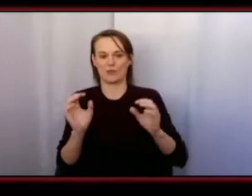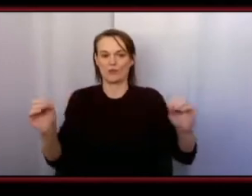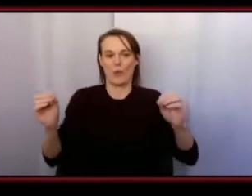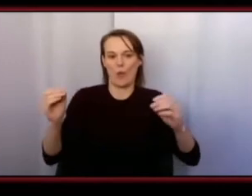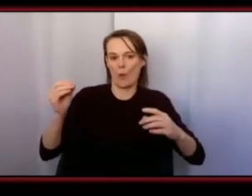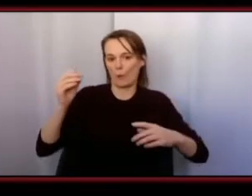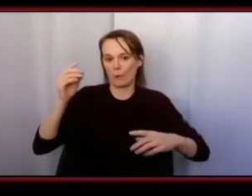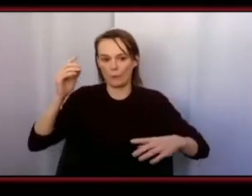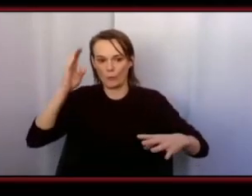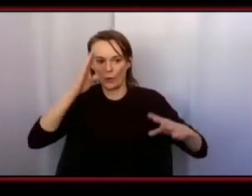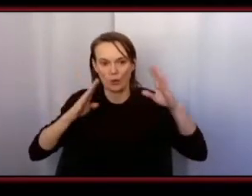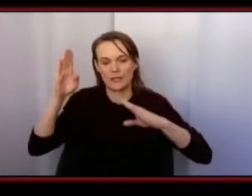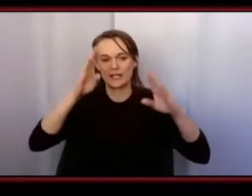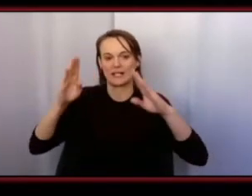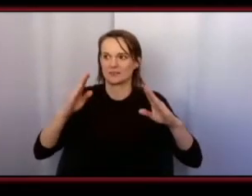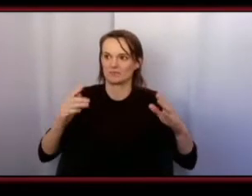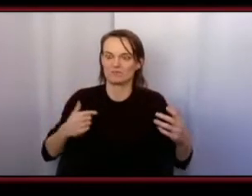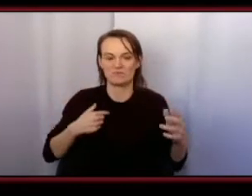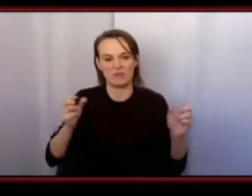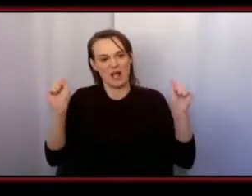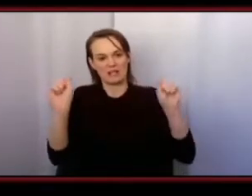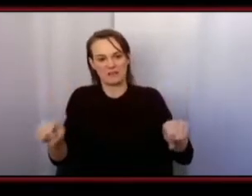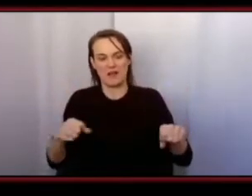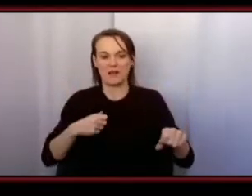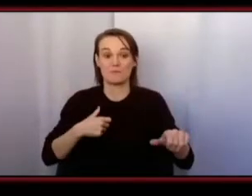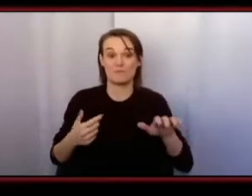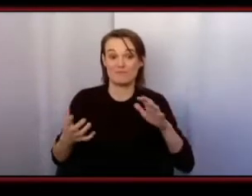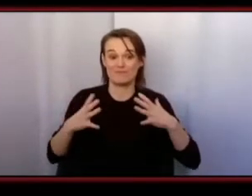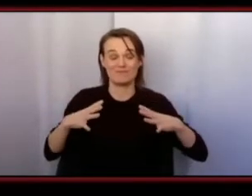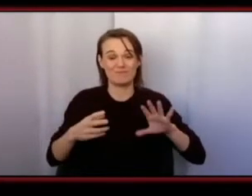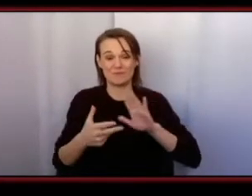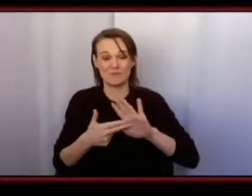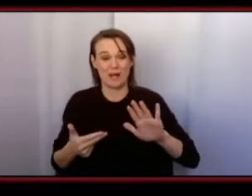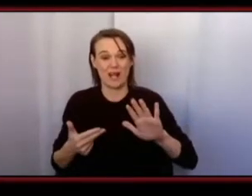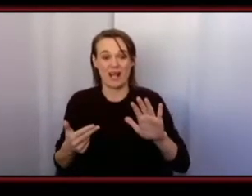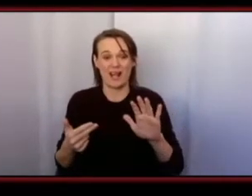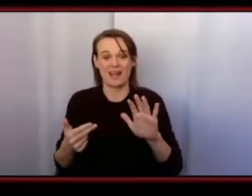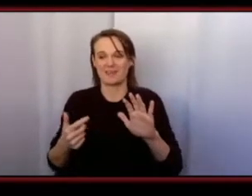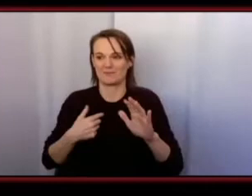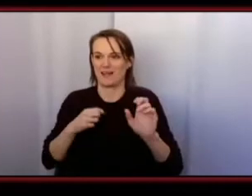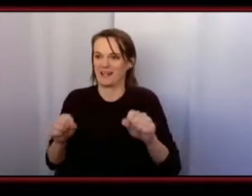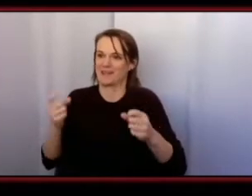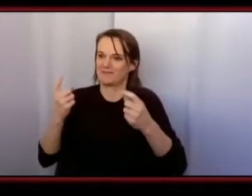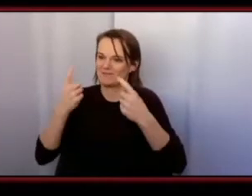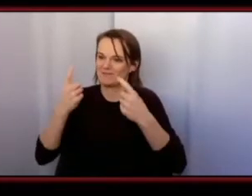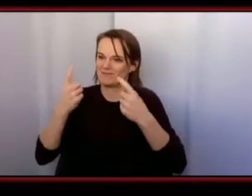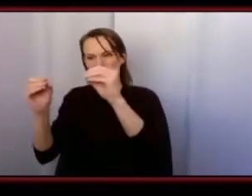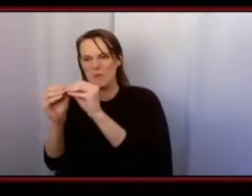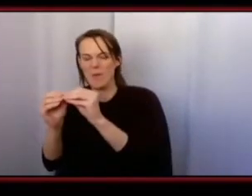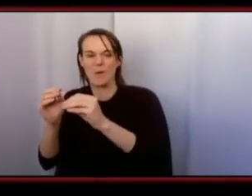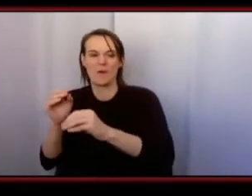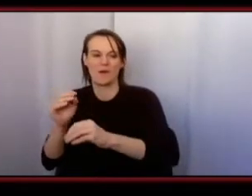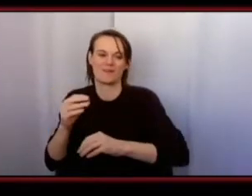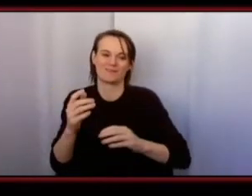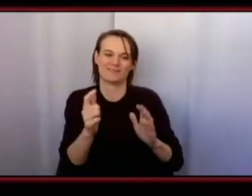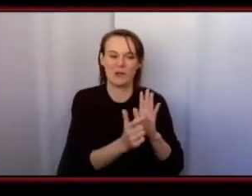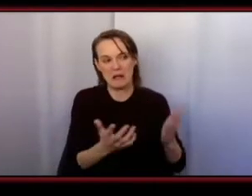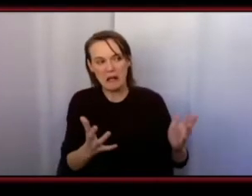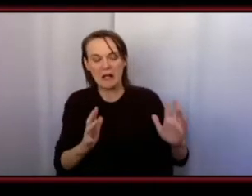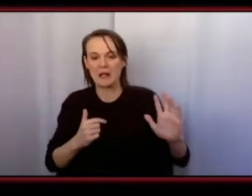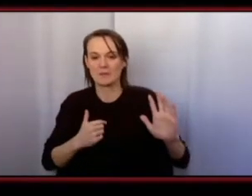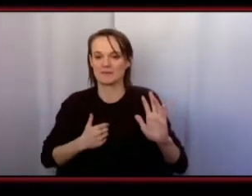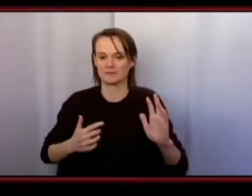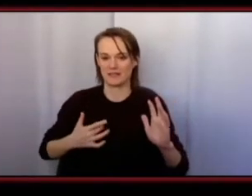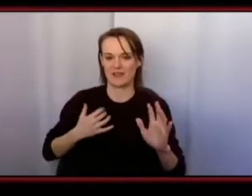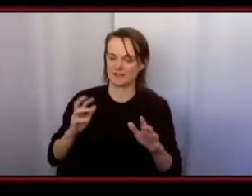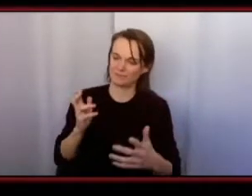this brand i'll be able to do much more than if i was if i was to become a lawyer and and i feel like i'm doing what like my purpose is